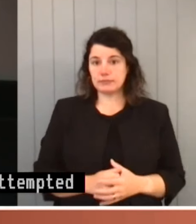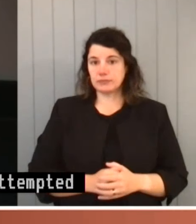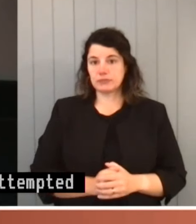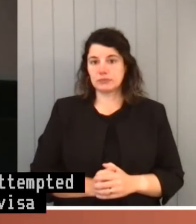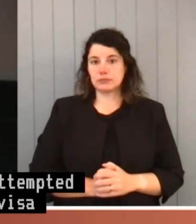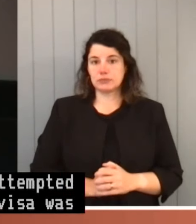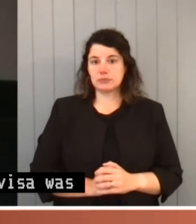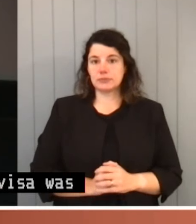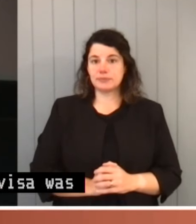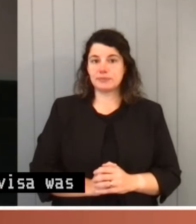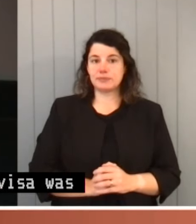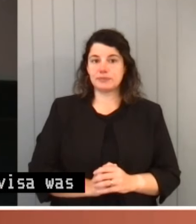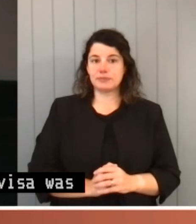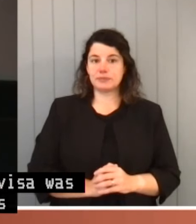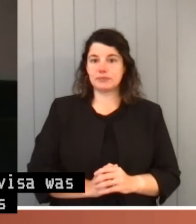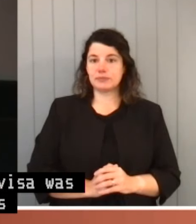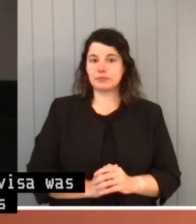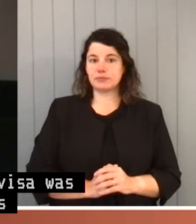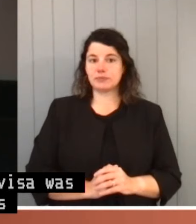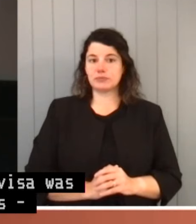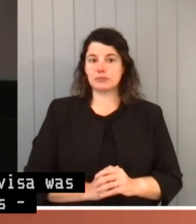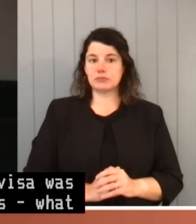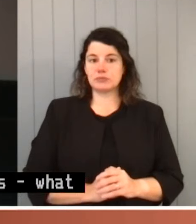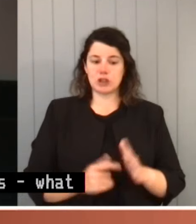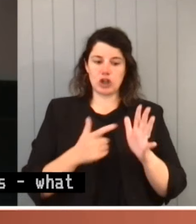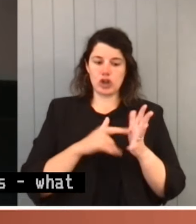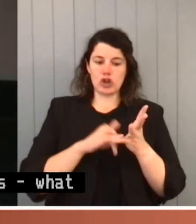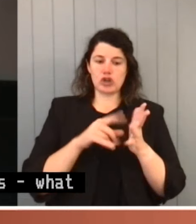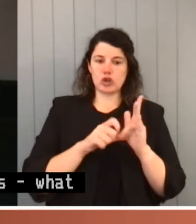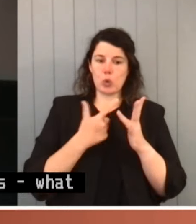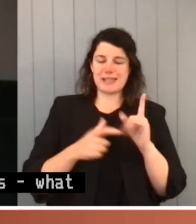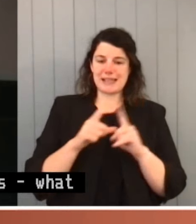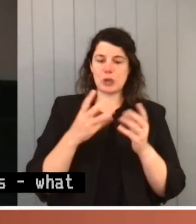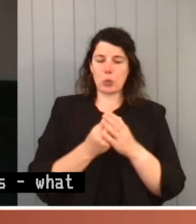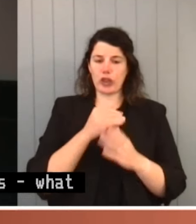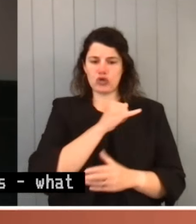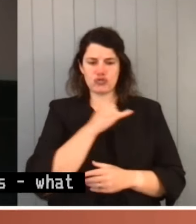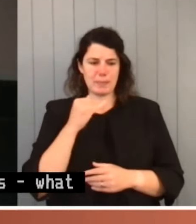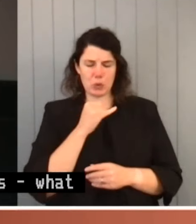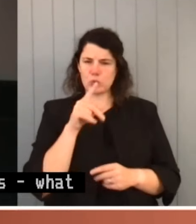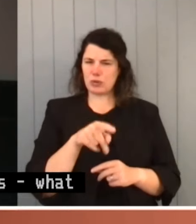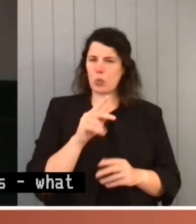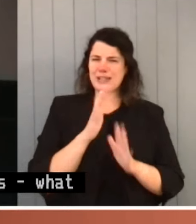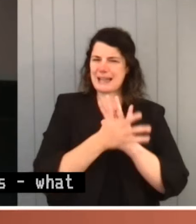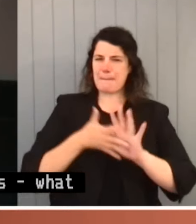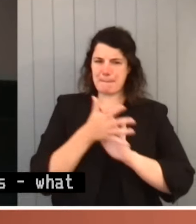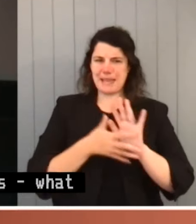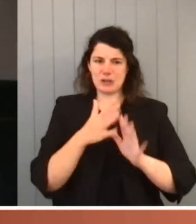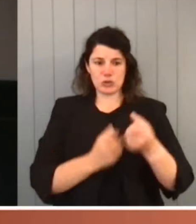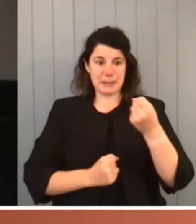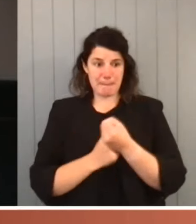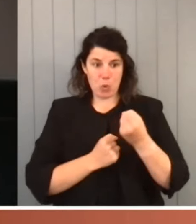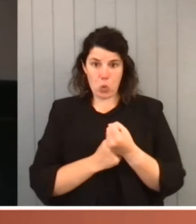what was the scope of the word associated with criminals necessary to support the ministerial power